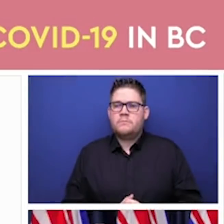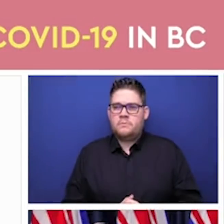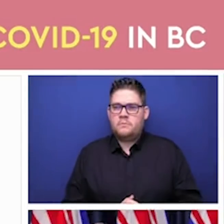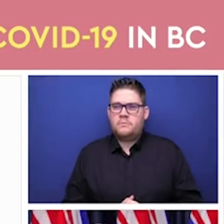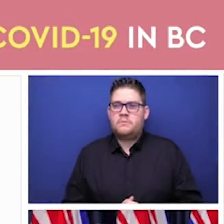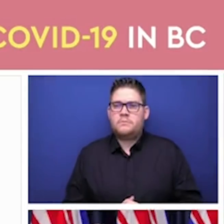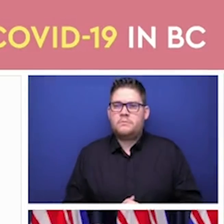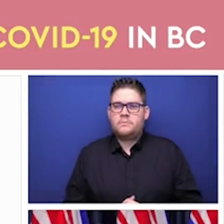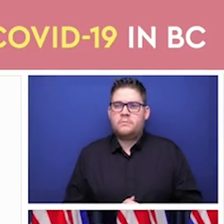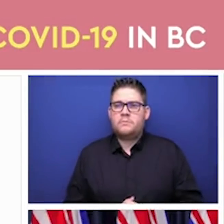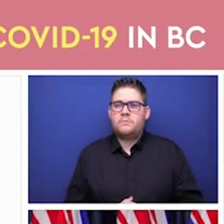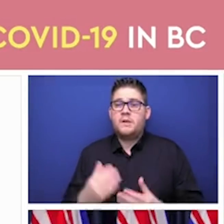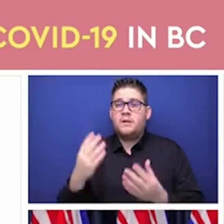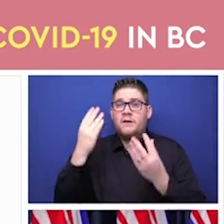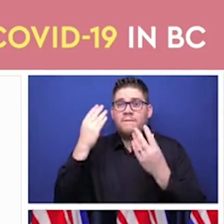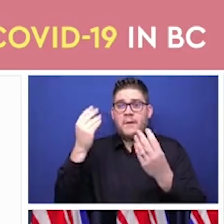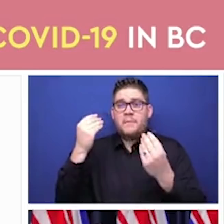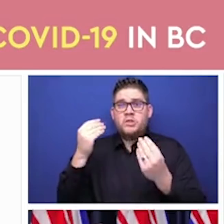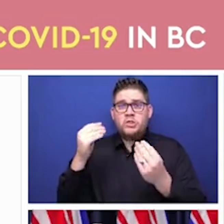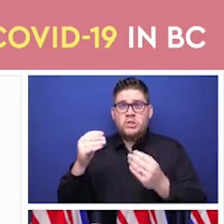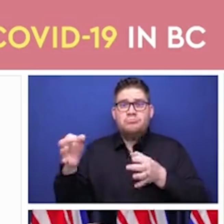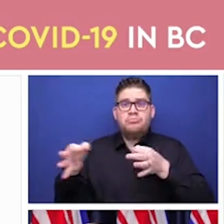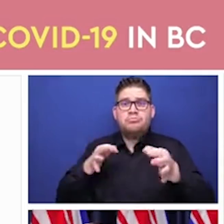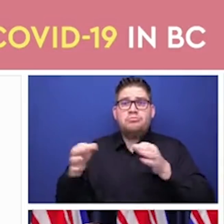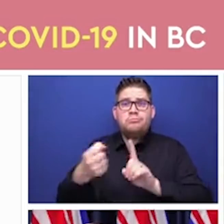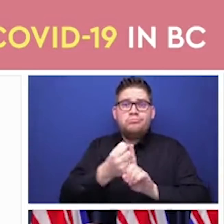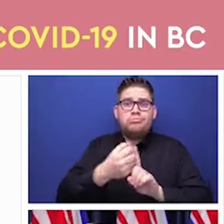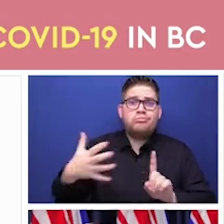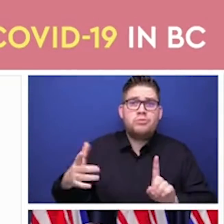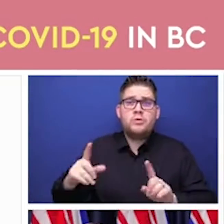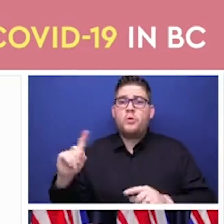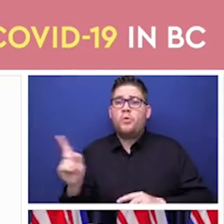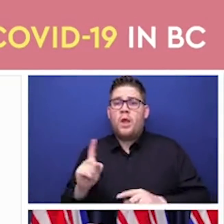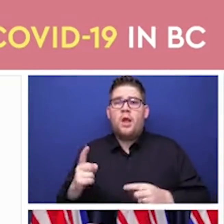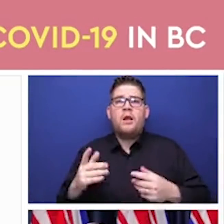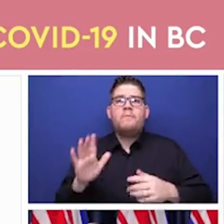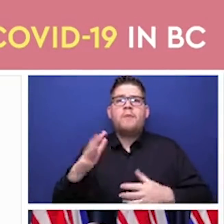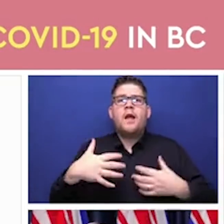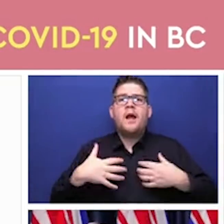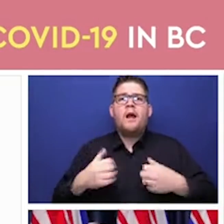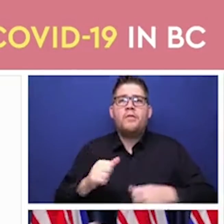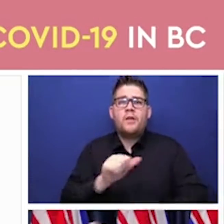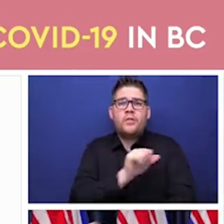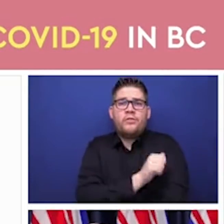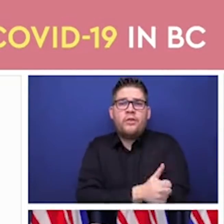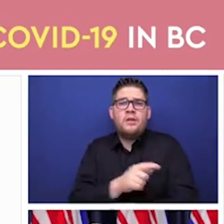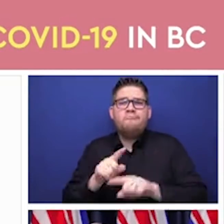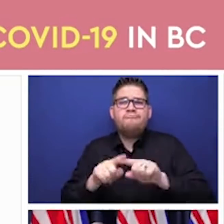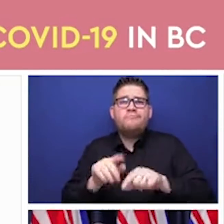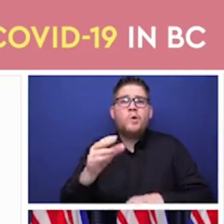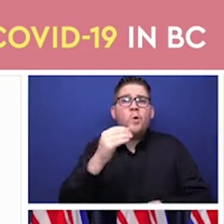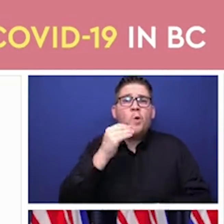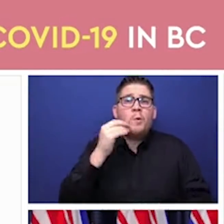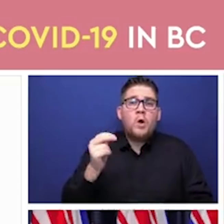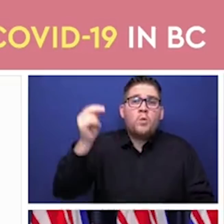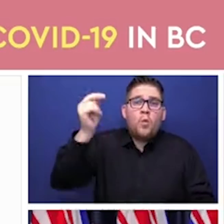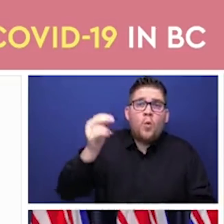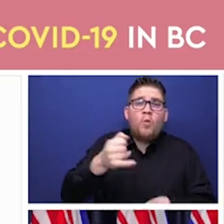appointment and get in to get vaccinated. And just a thing to remember, because we have had some instances of phishing already,